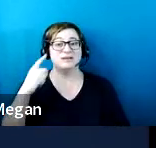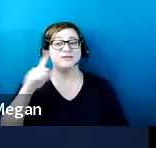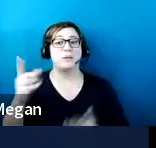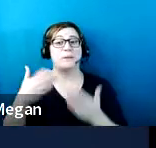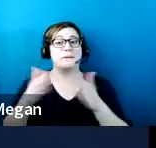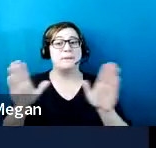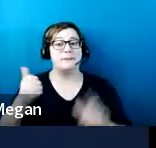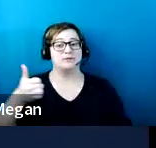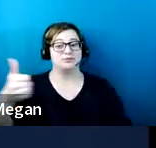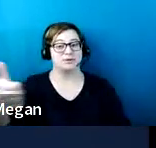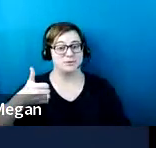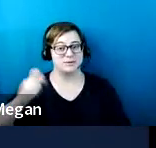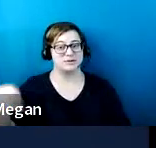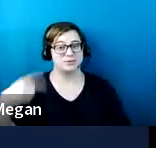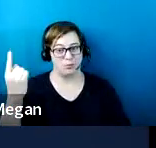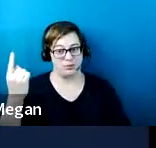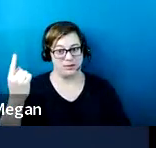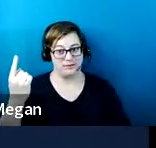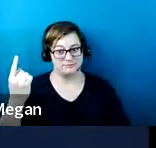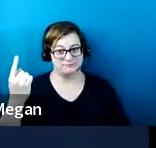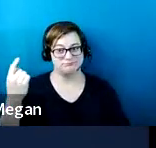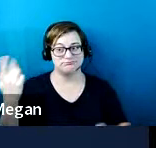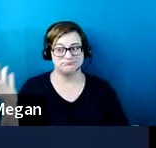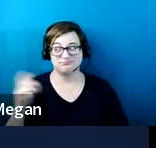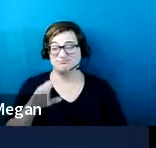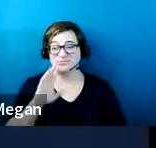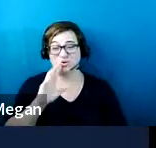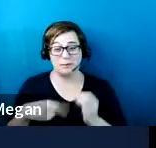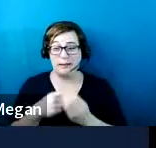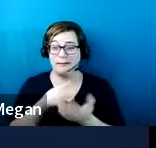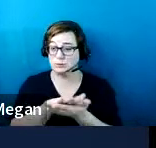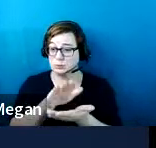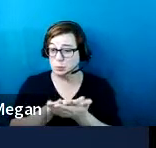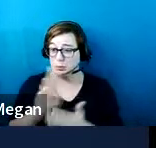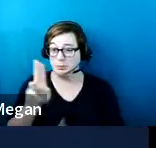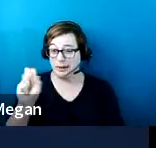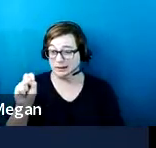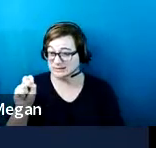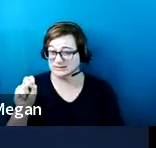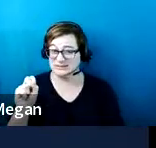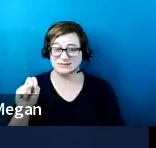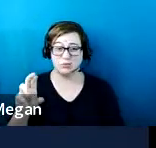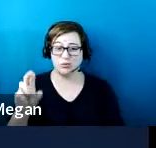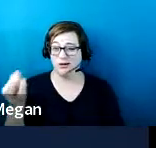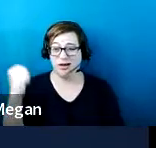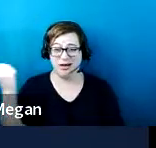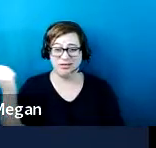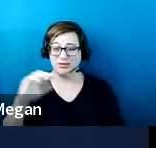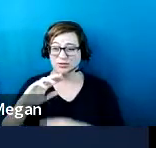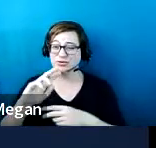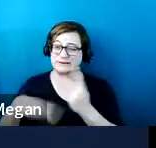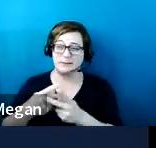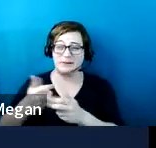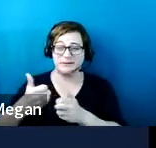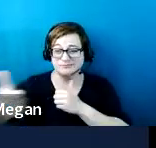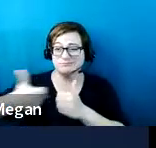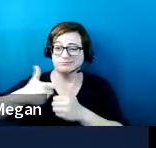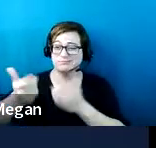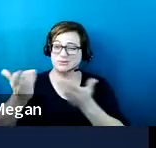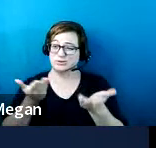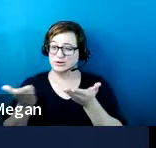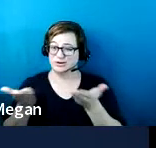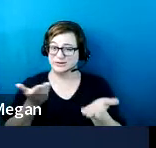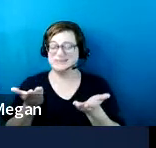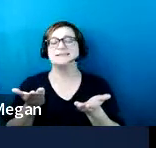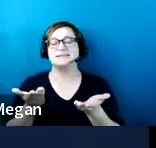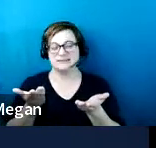transportation vehicles only. So if you're talking about a school bus or any other kind of shuttle service, then it